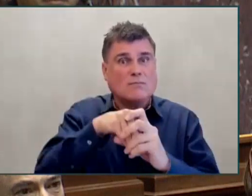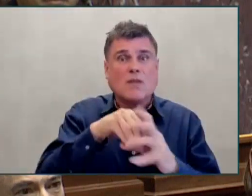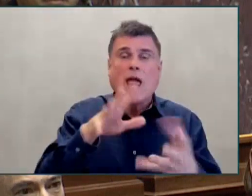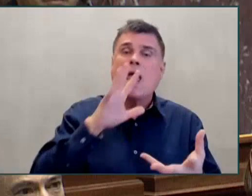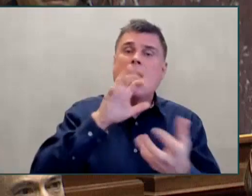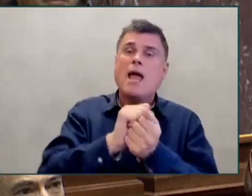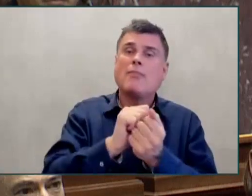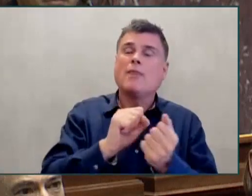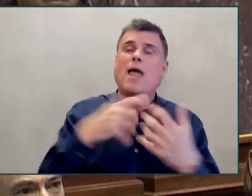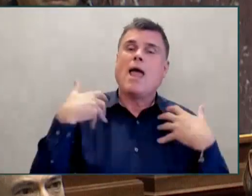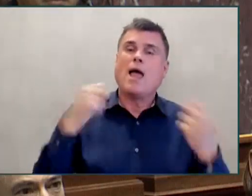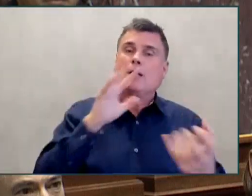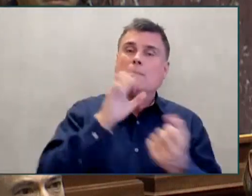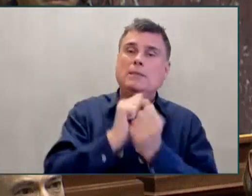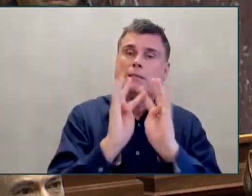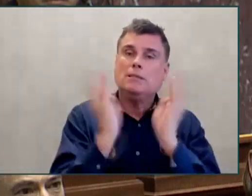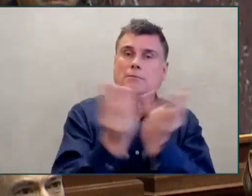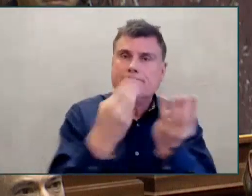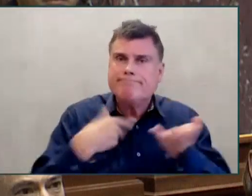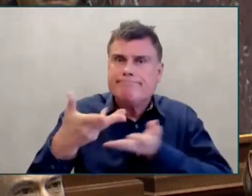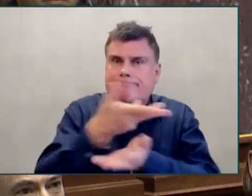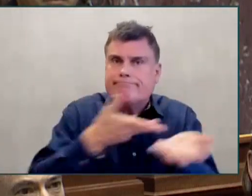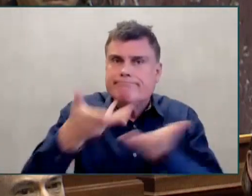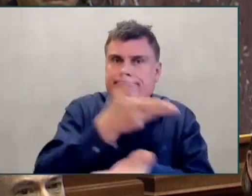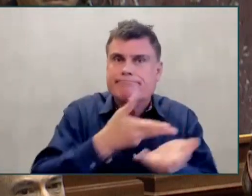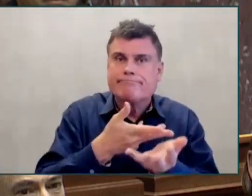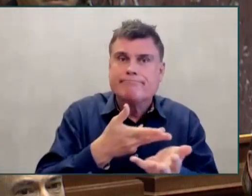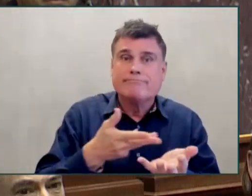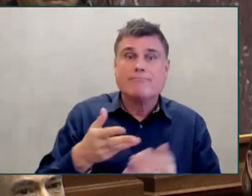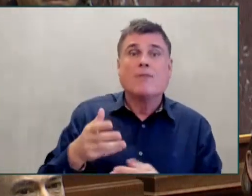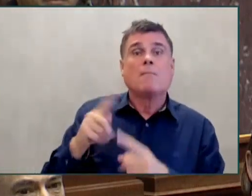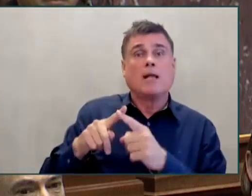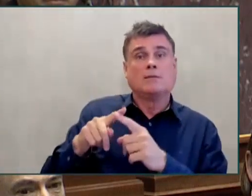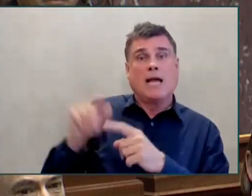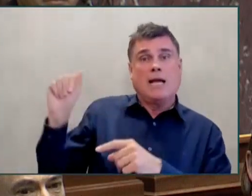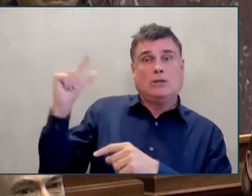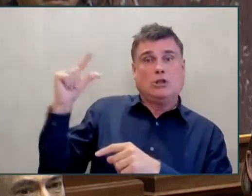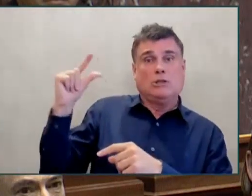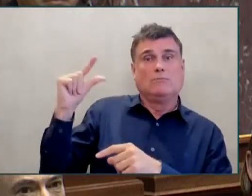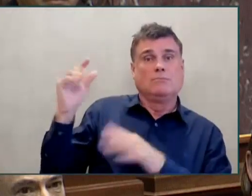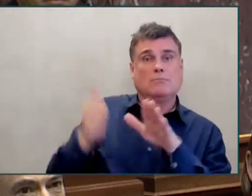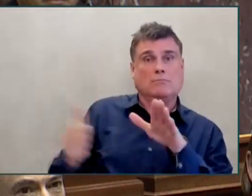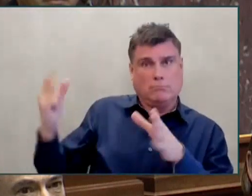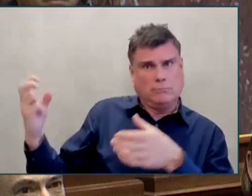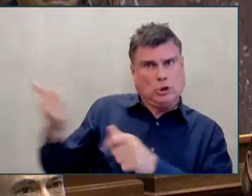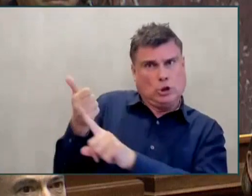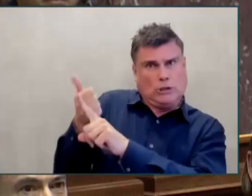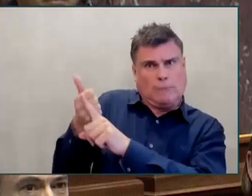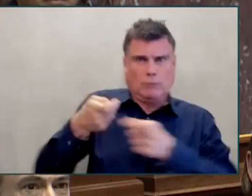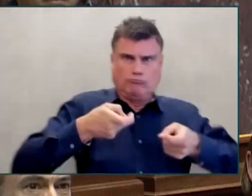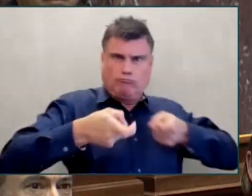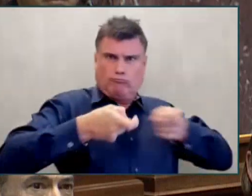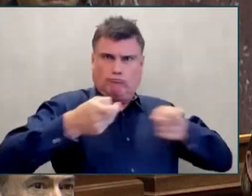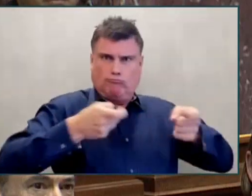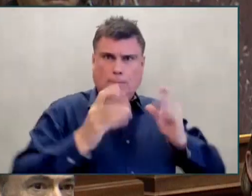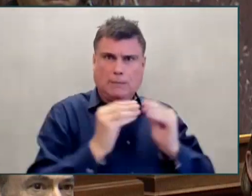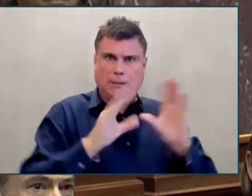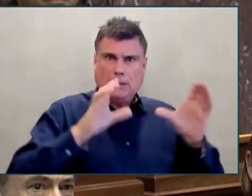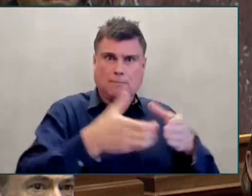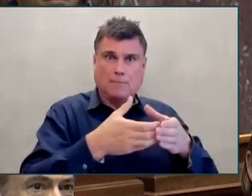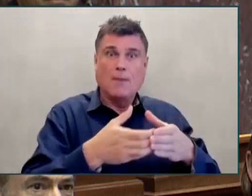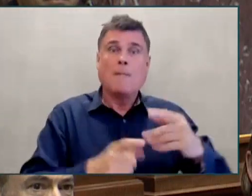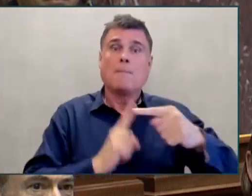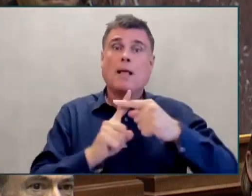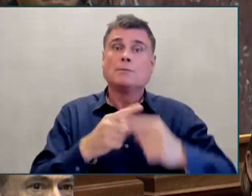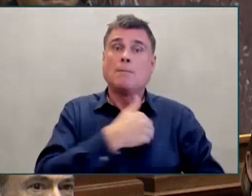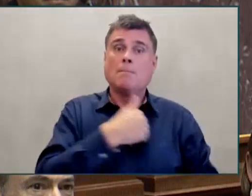General, made up of members from both sides of the House—we heard firsthand incredibly